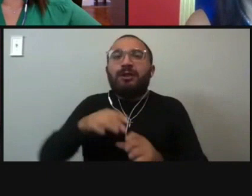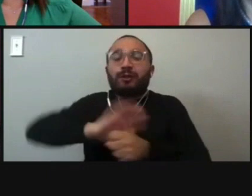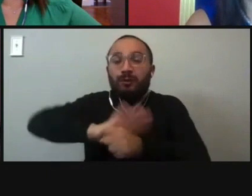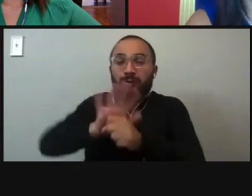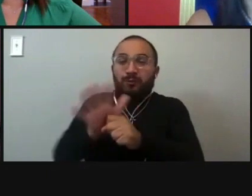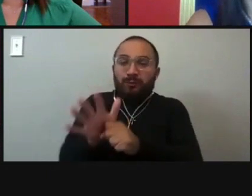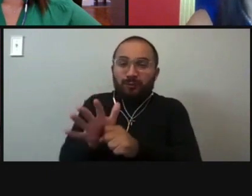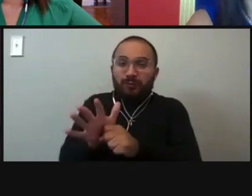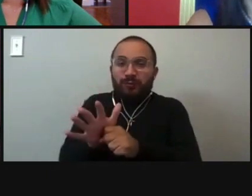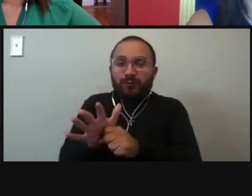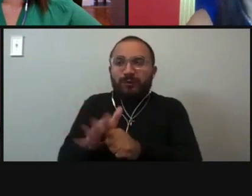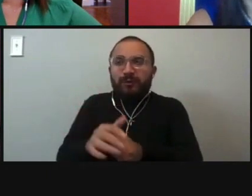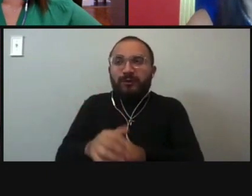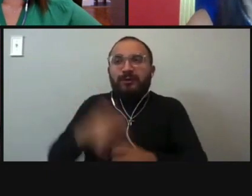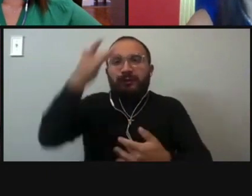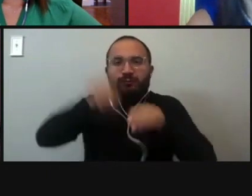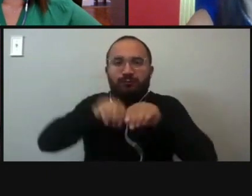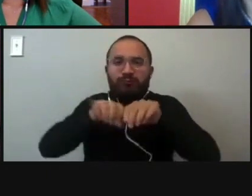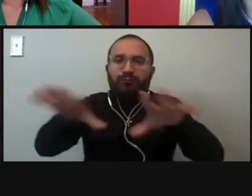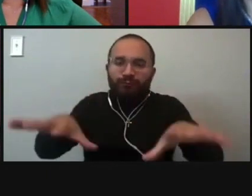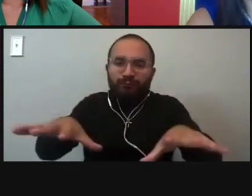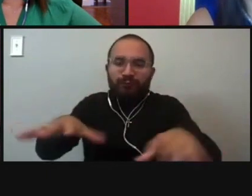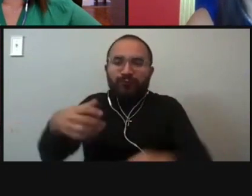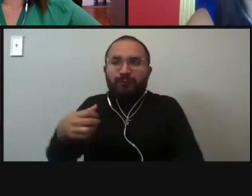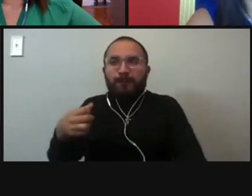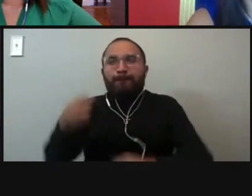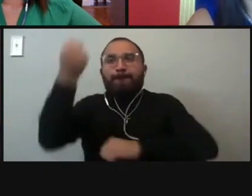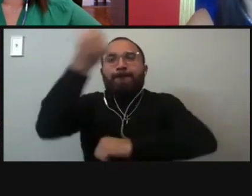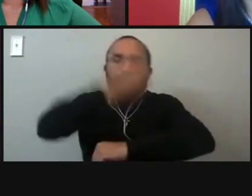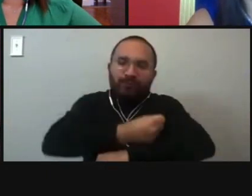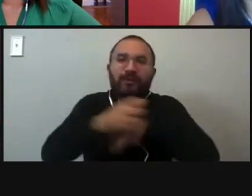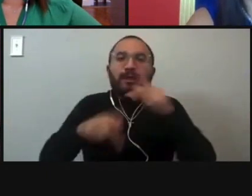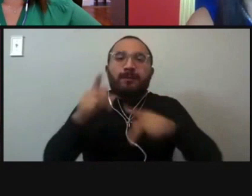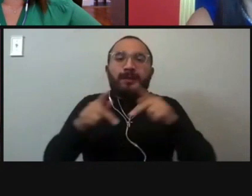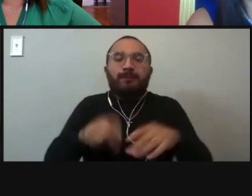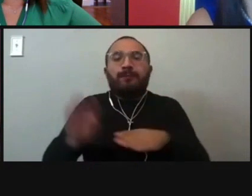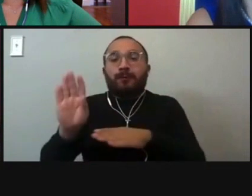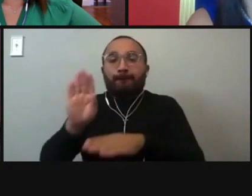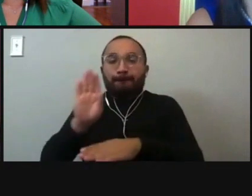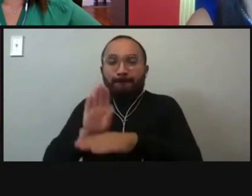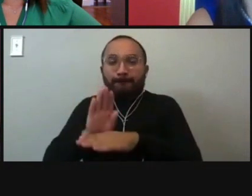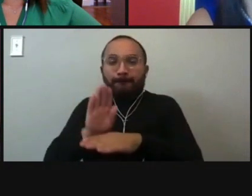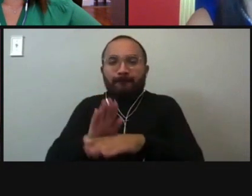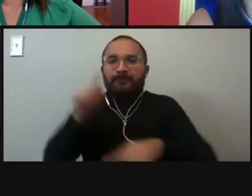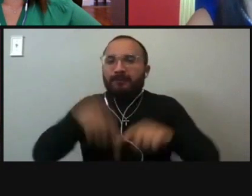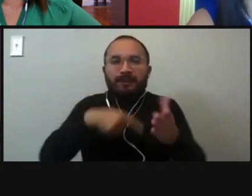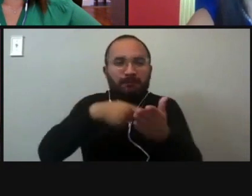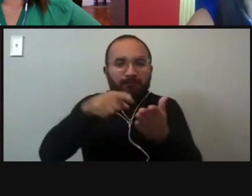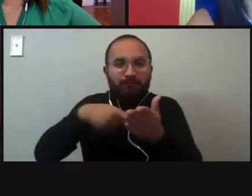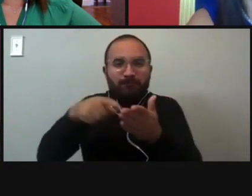pandemic has put many Bexar County residents out of work and struggling to pay their bills, what will you do